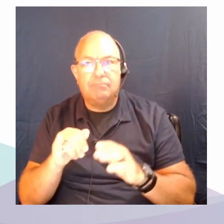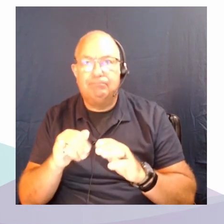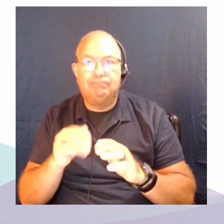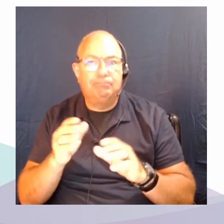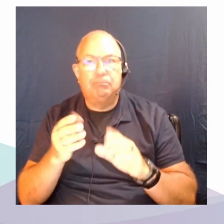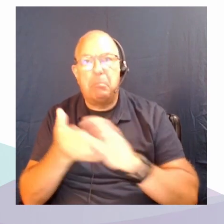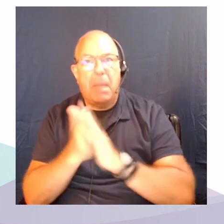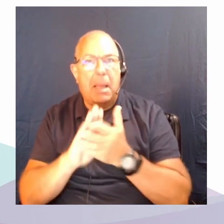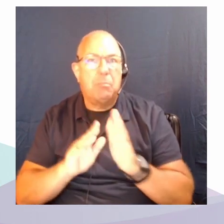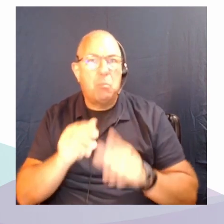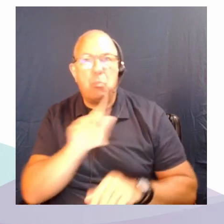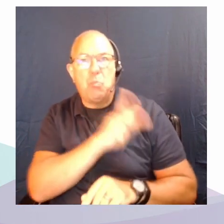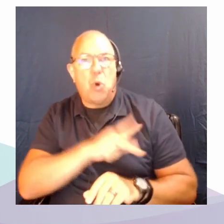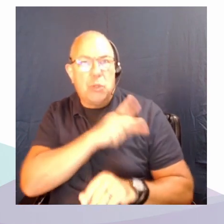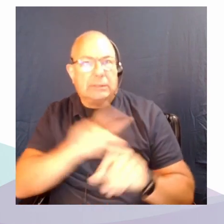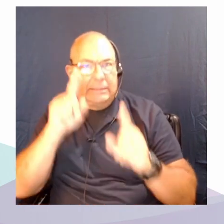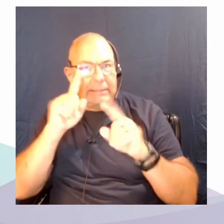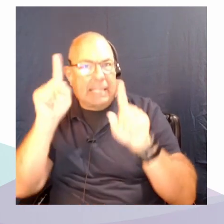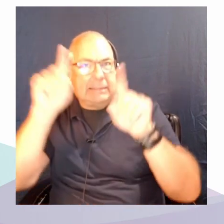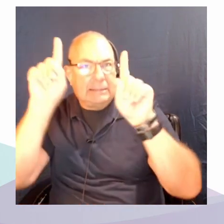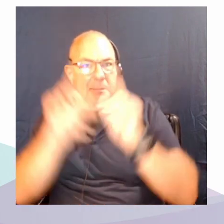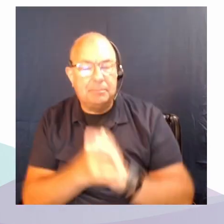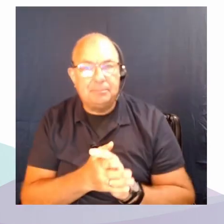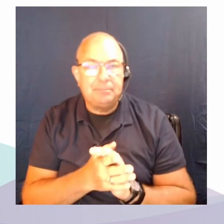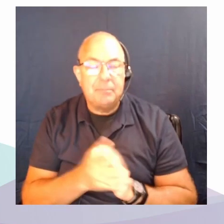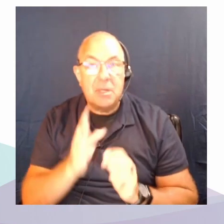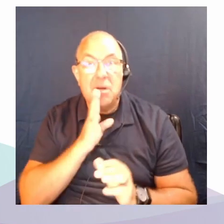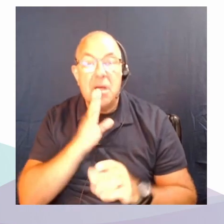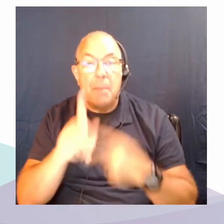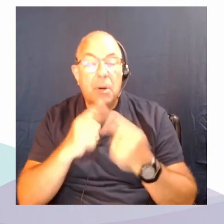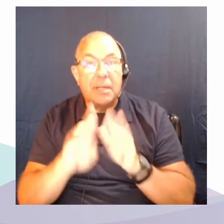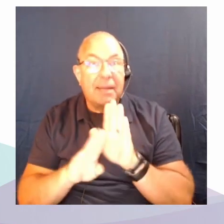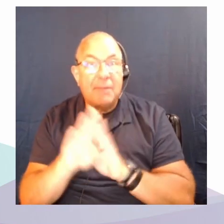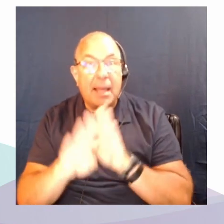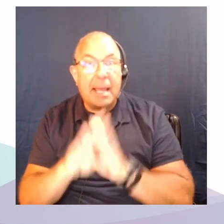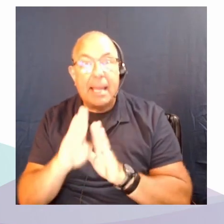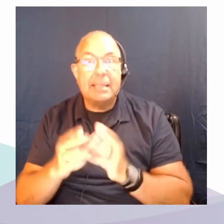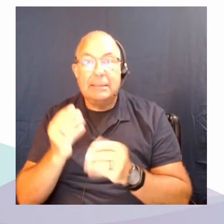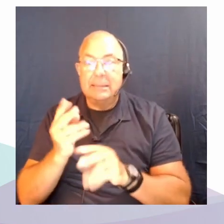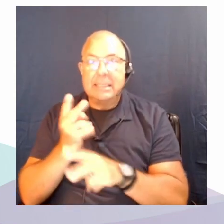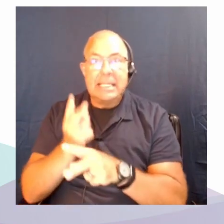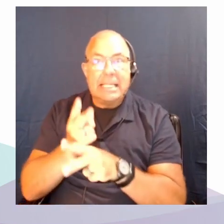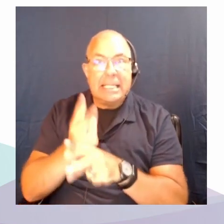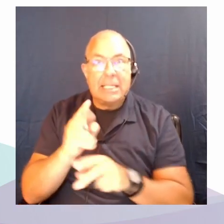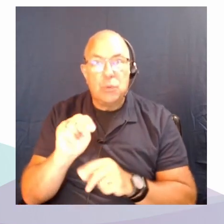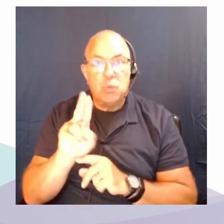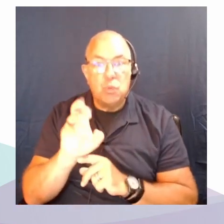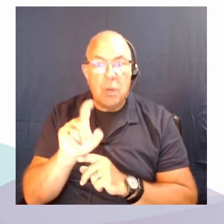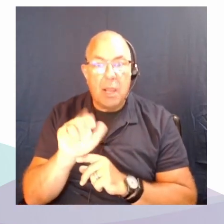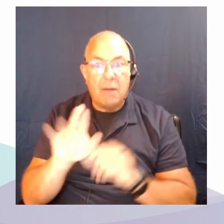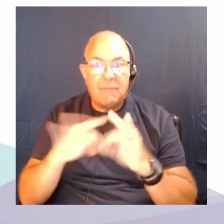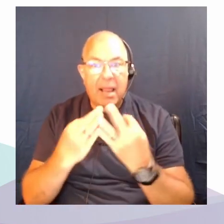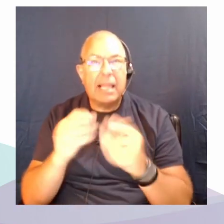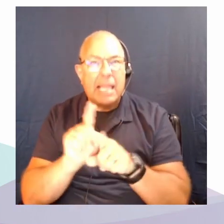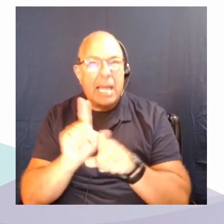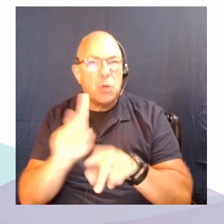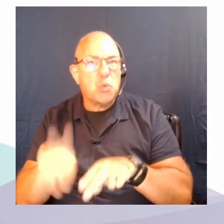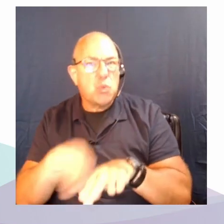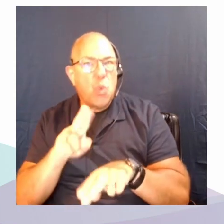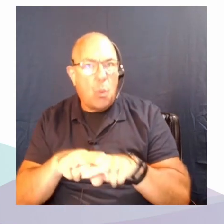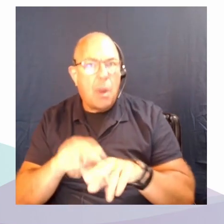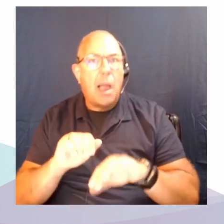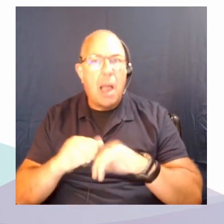when I say that I talk about the development and maintenance of the nuclear family as the accepted norm for how we're supposed to live together,